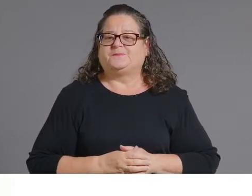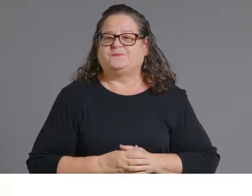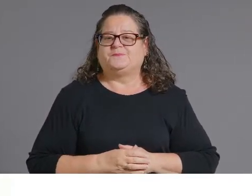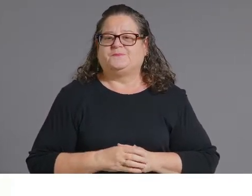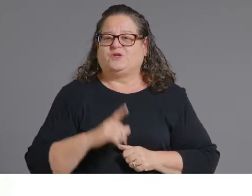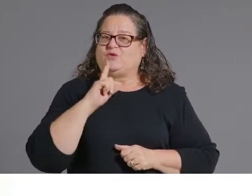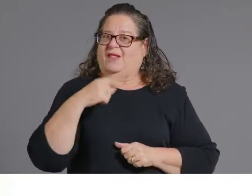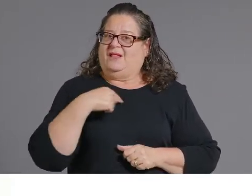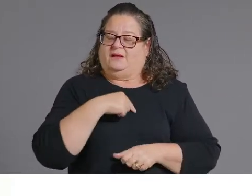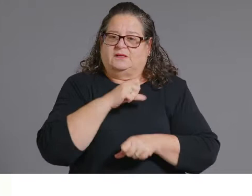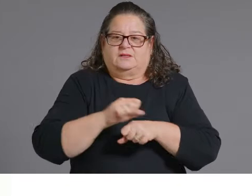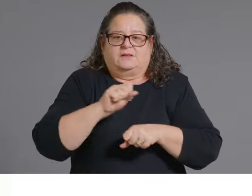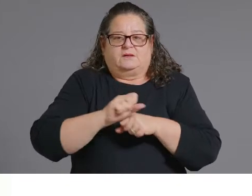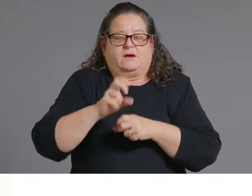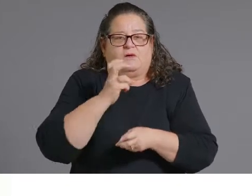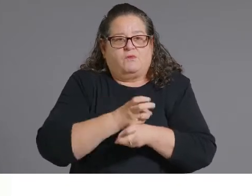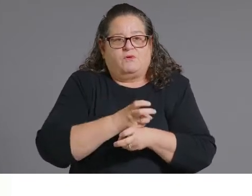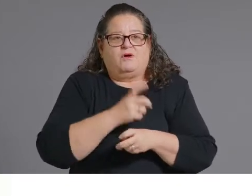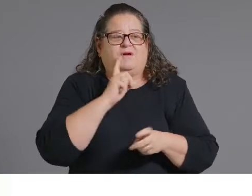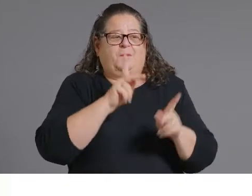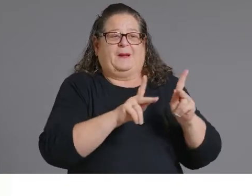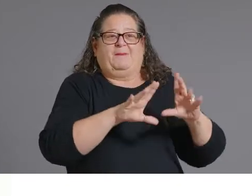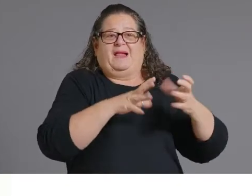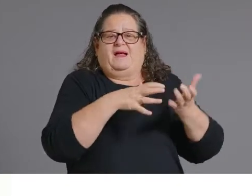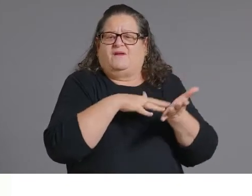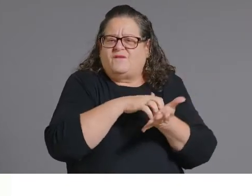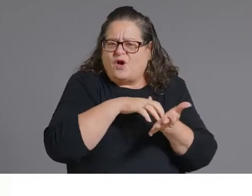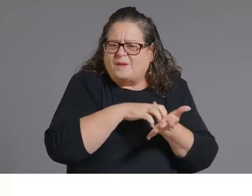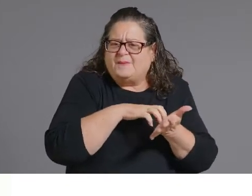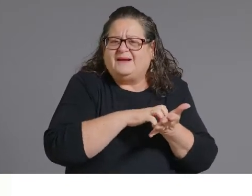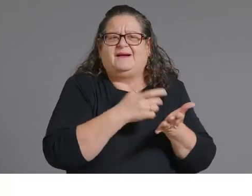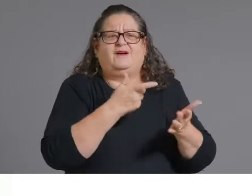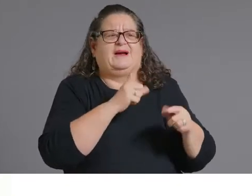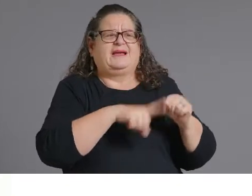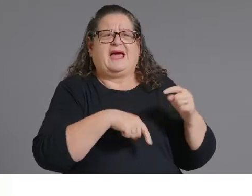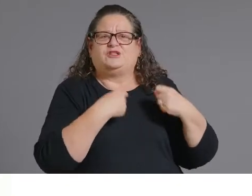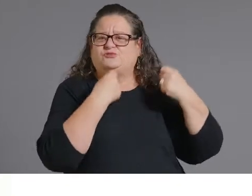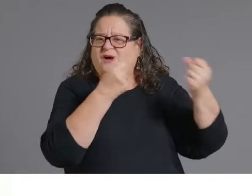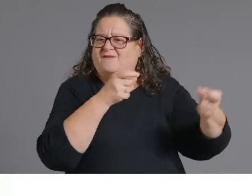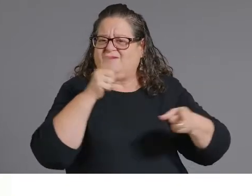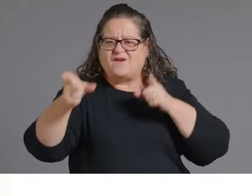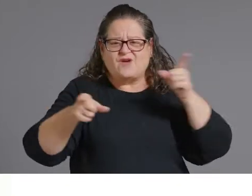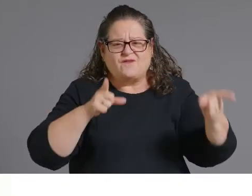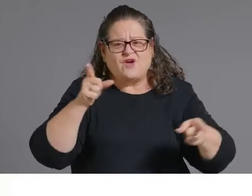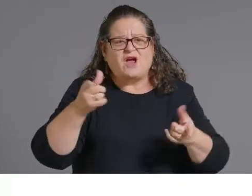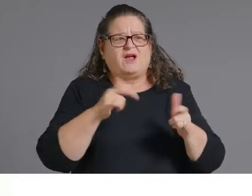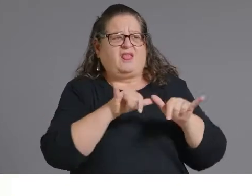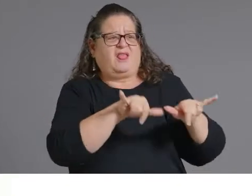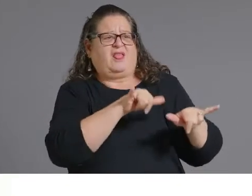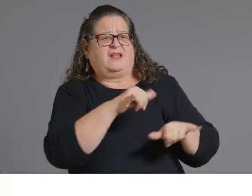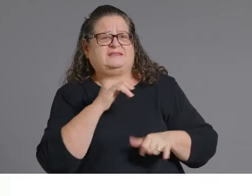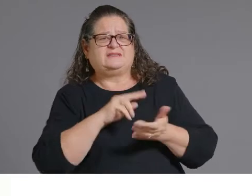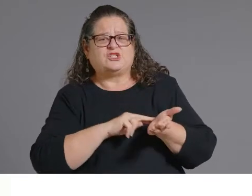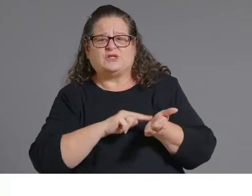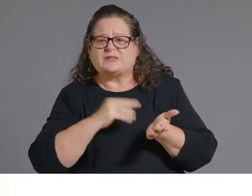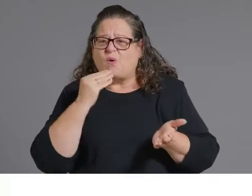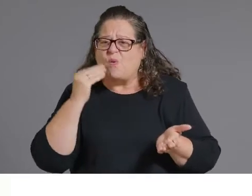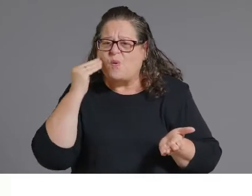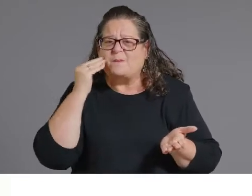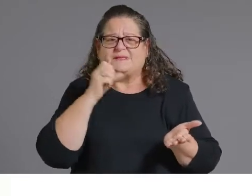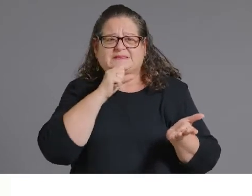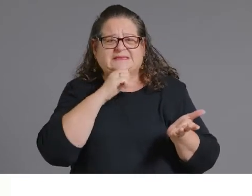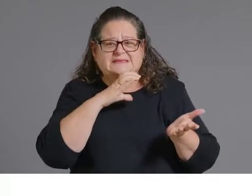vulnerable and homebound populations. That includes the long-term care facilities that we've talked about since the beginning as well as